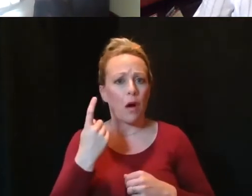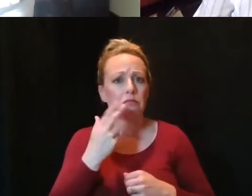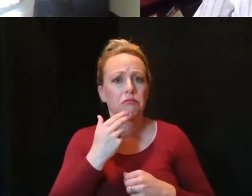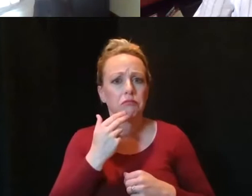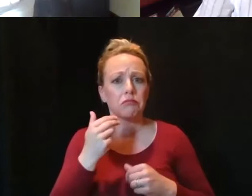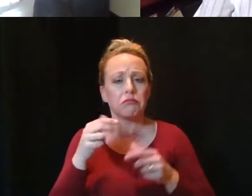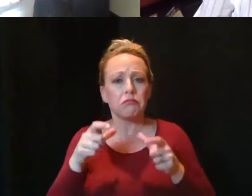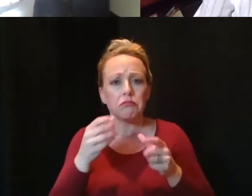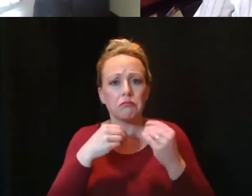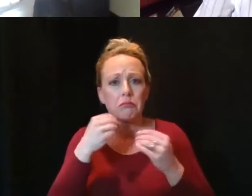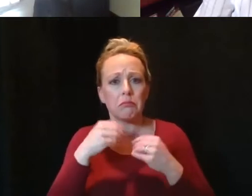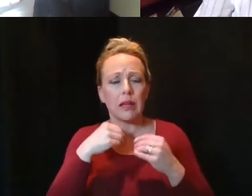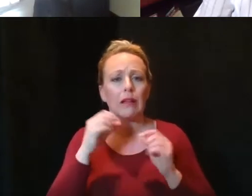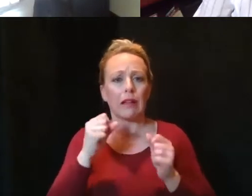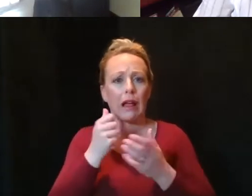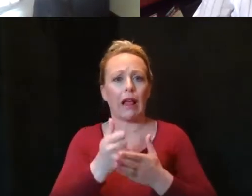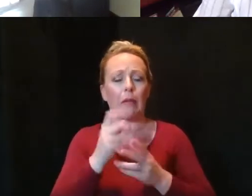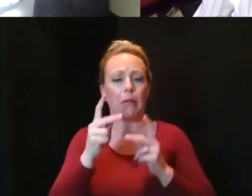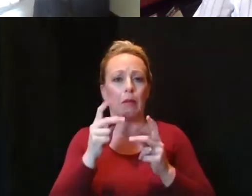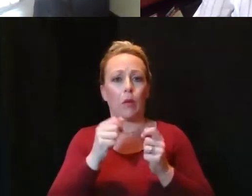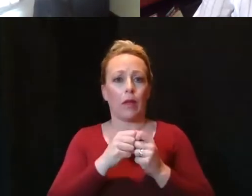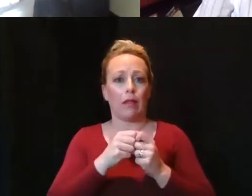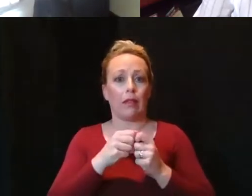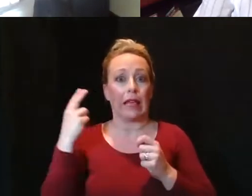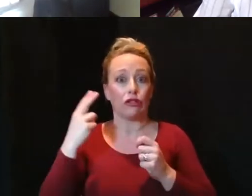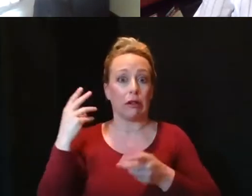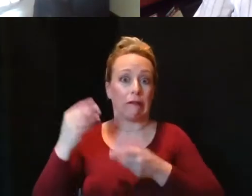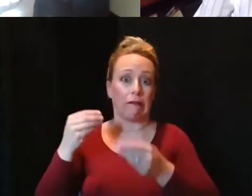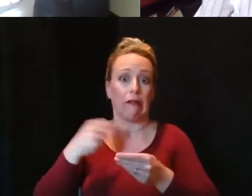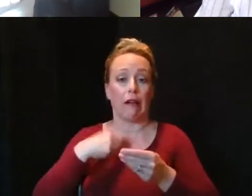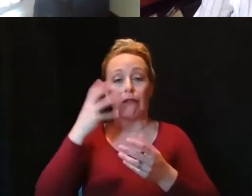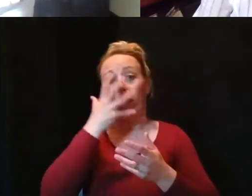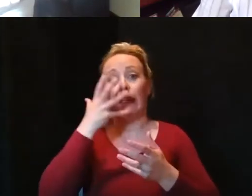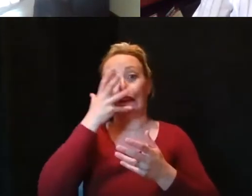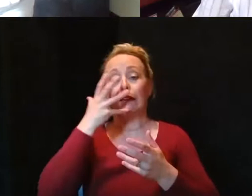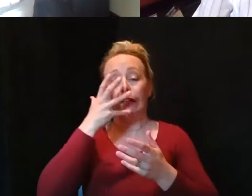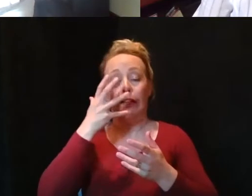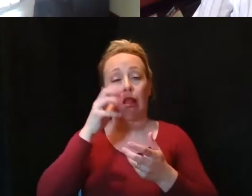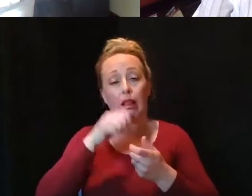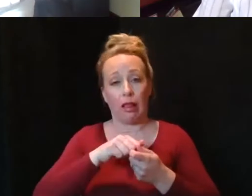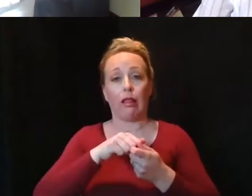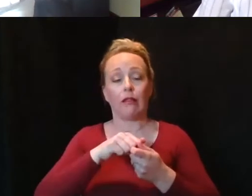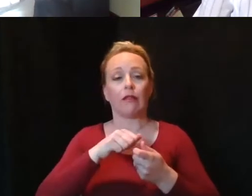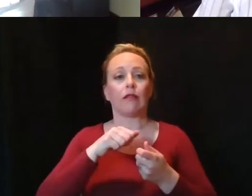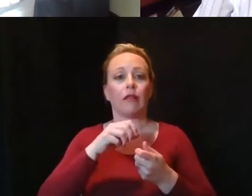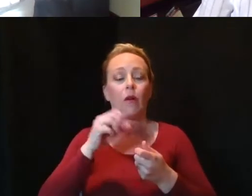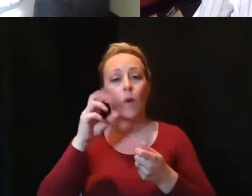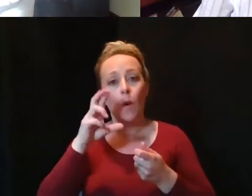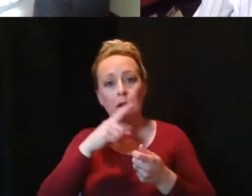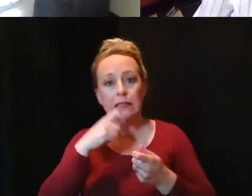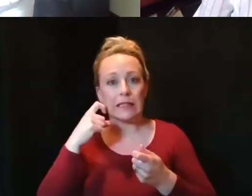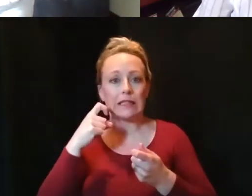could help those with a history of fainting and water prevents dehydration. To date, almost 77